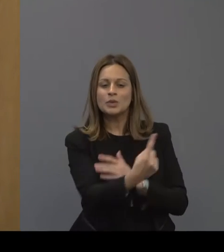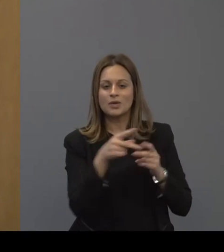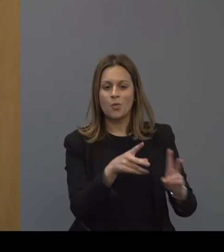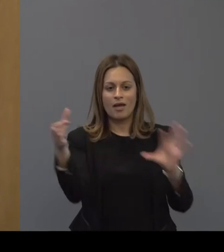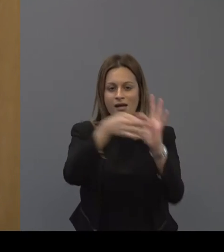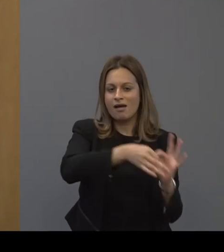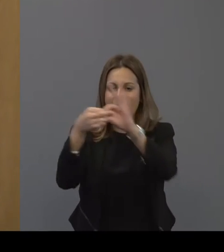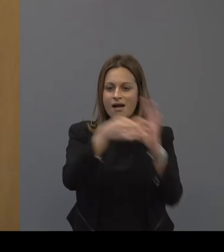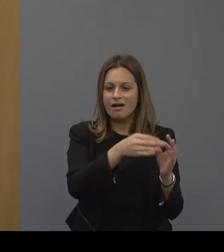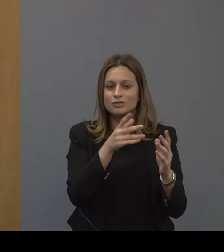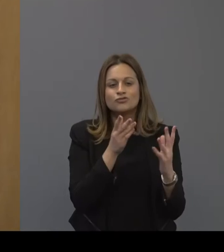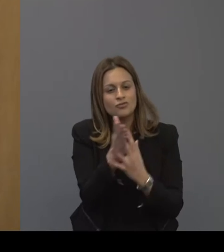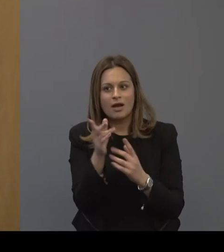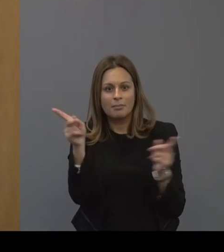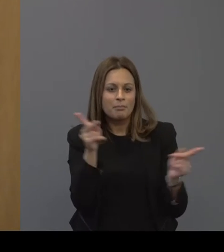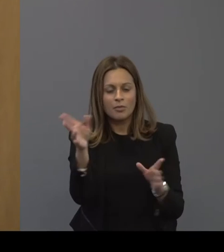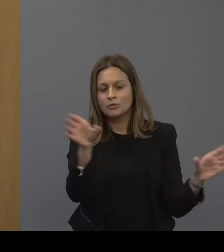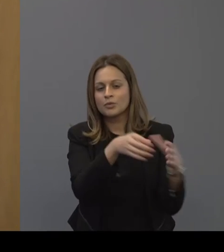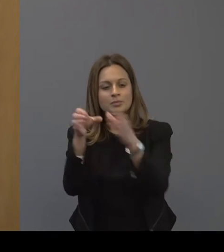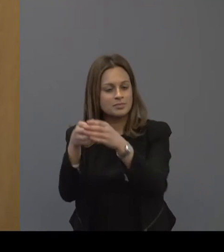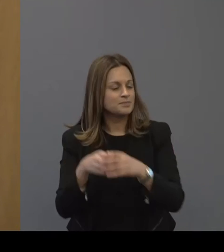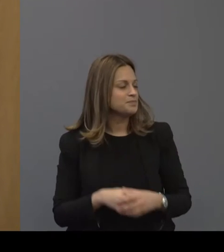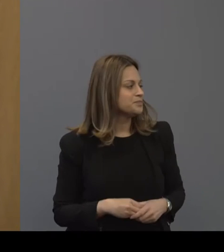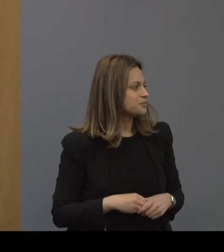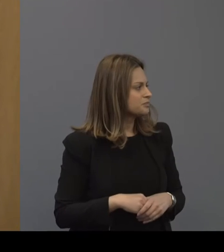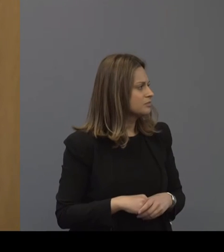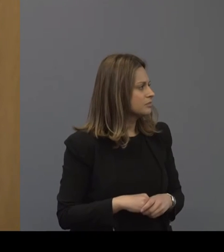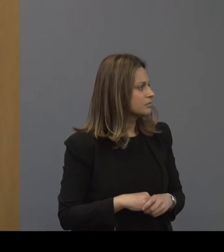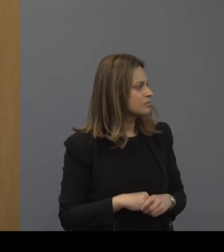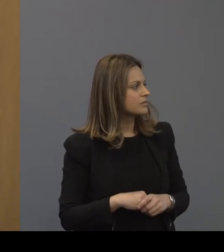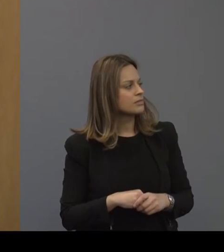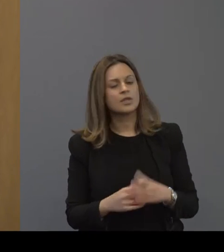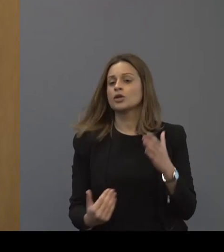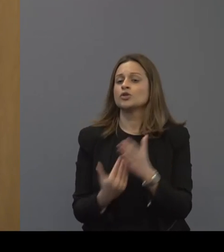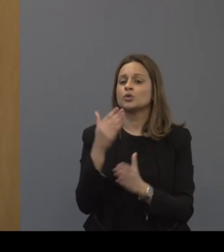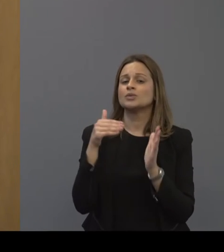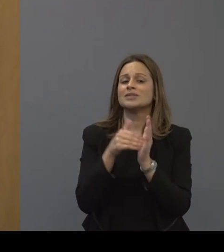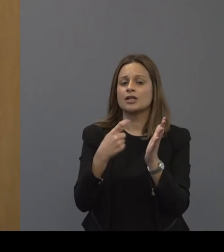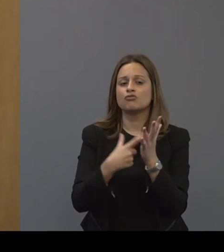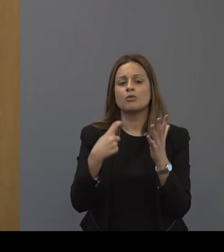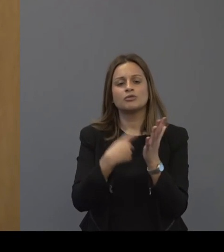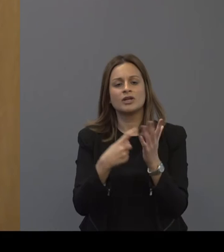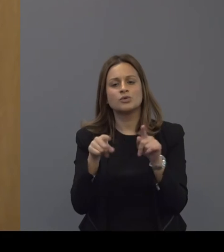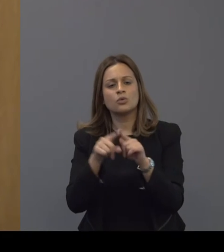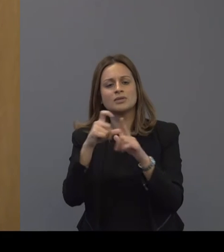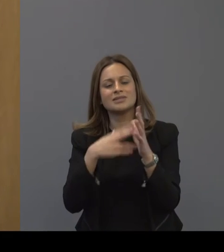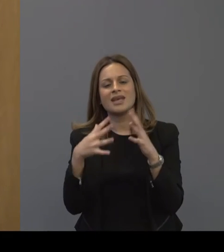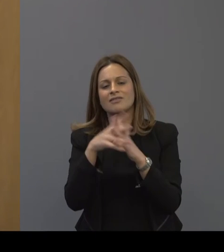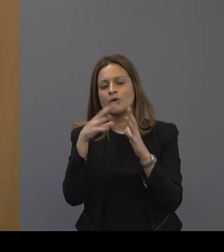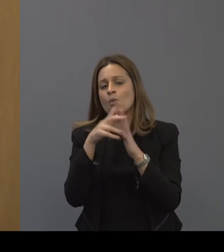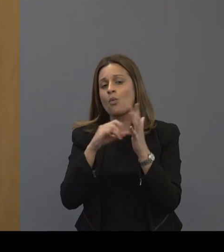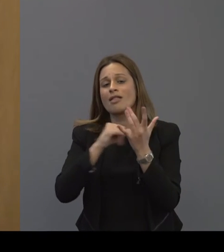way to get to that adolescent group. In New Zealand Ravi Reddy and David Welch have been working